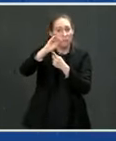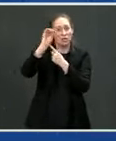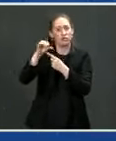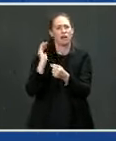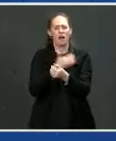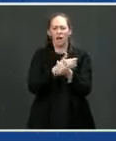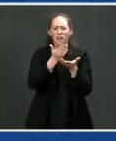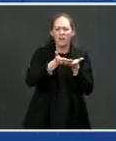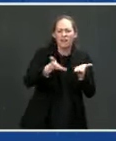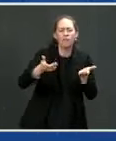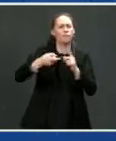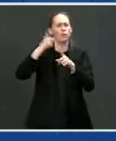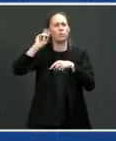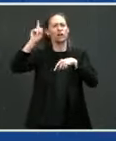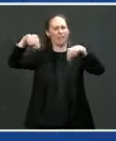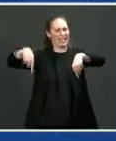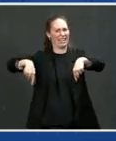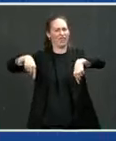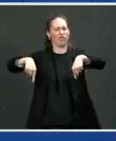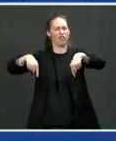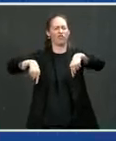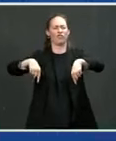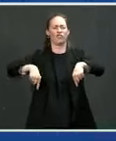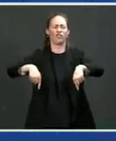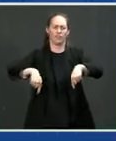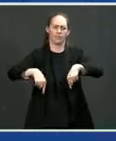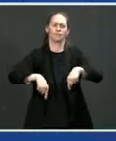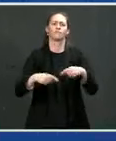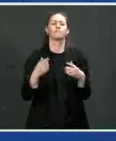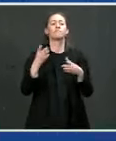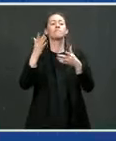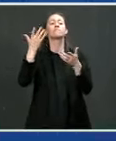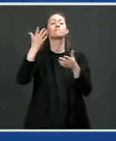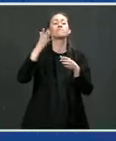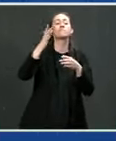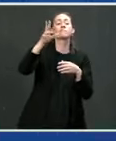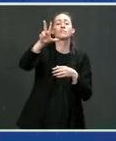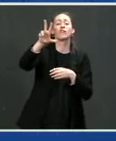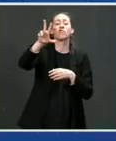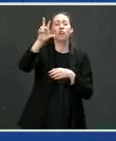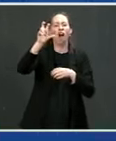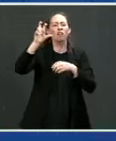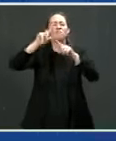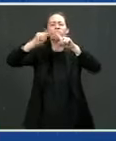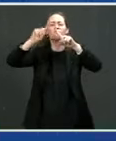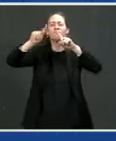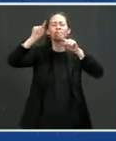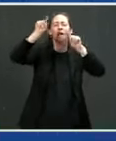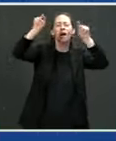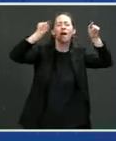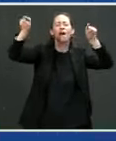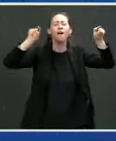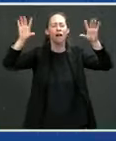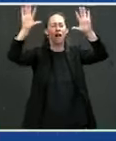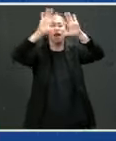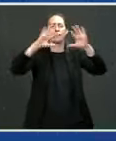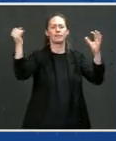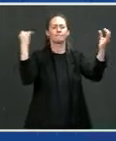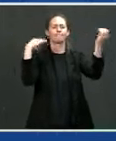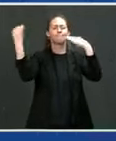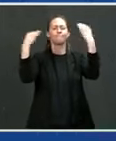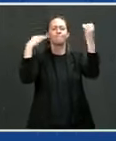We have partners with over 300 suppliers. We include those small businesses here in the U